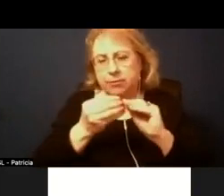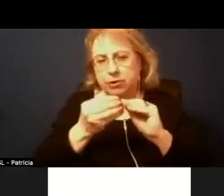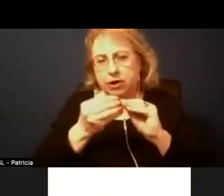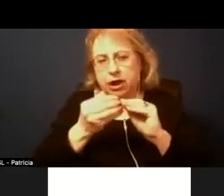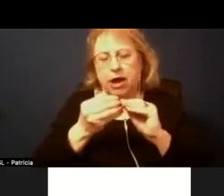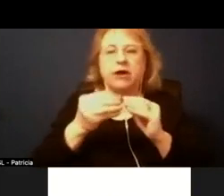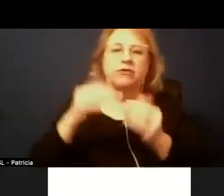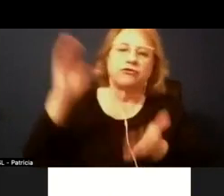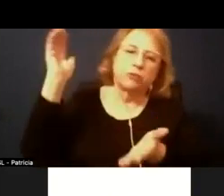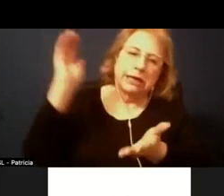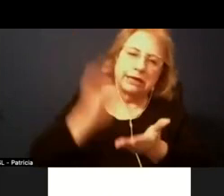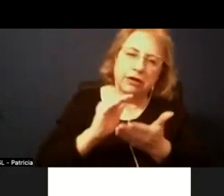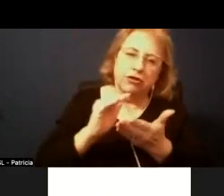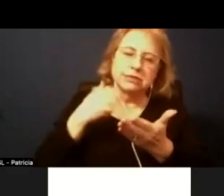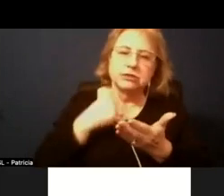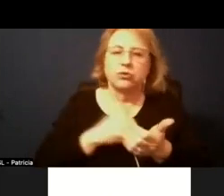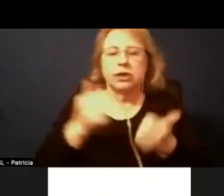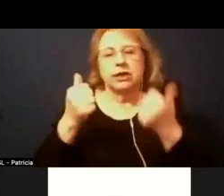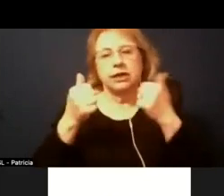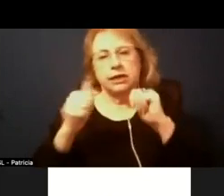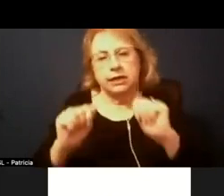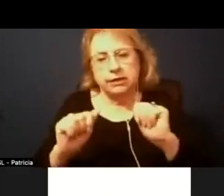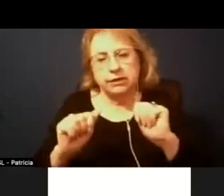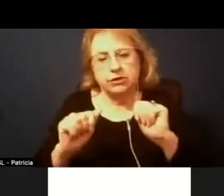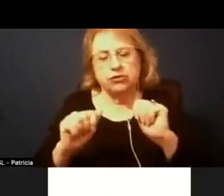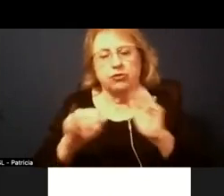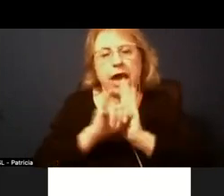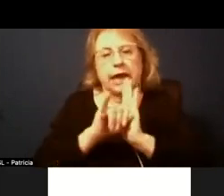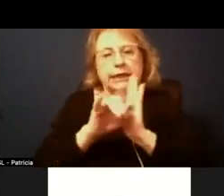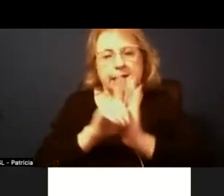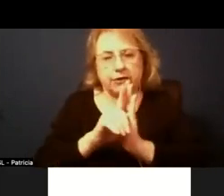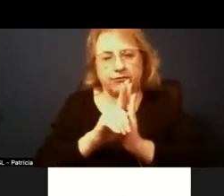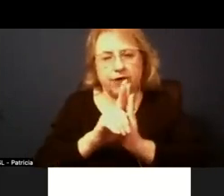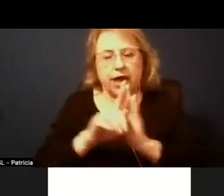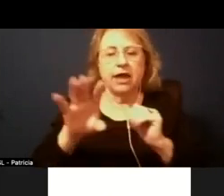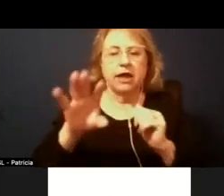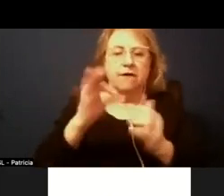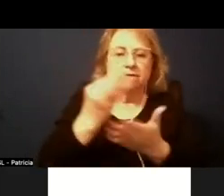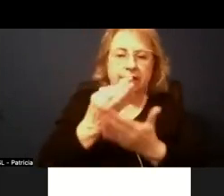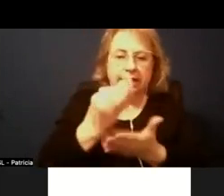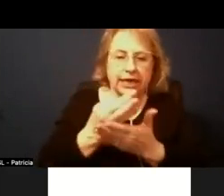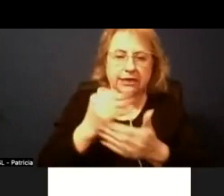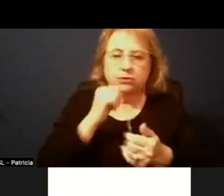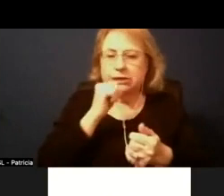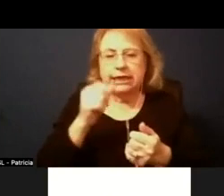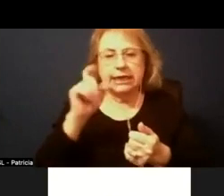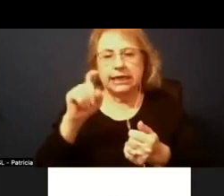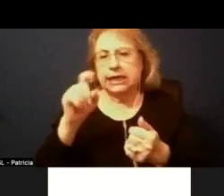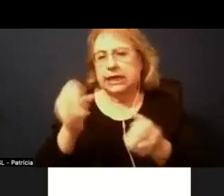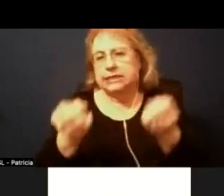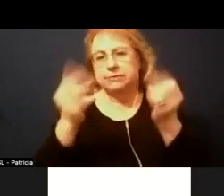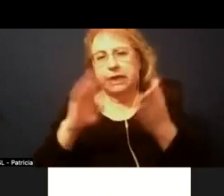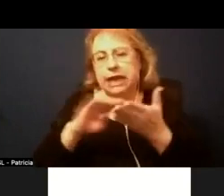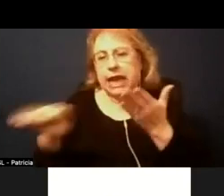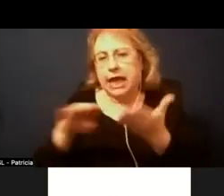we had last year we really made an effort this year to identify funding so that we did not need to have as many layoffs on this